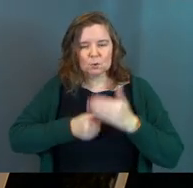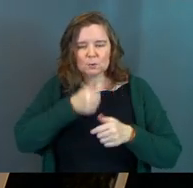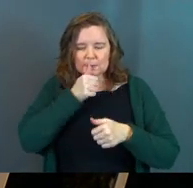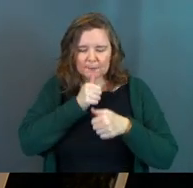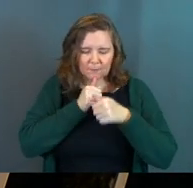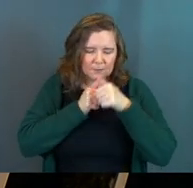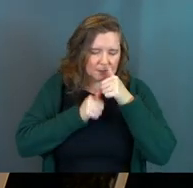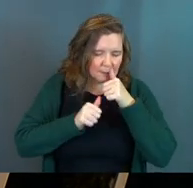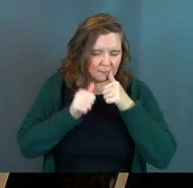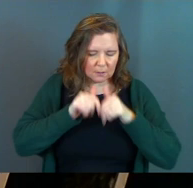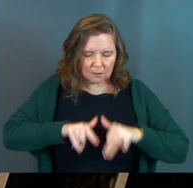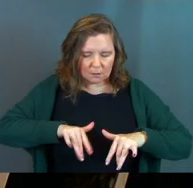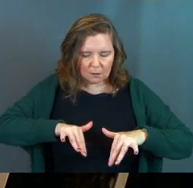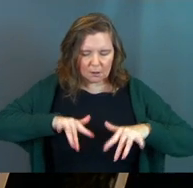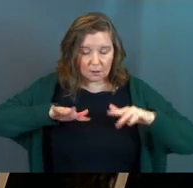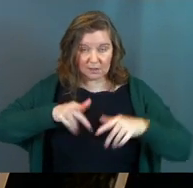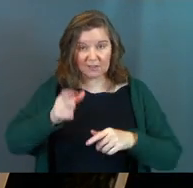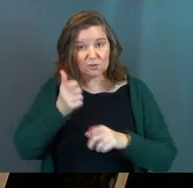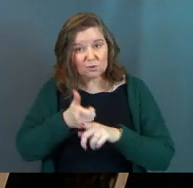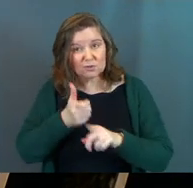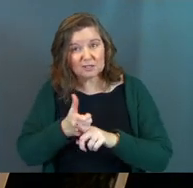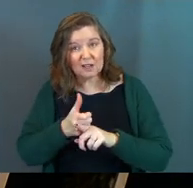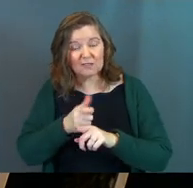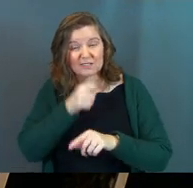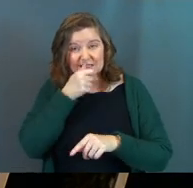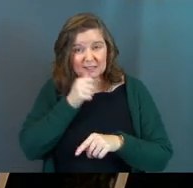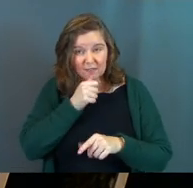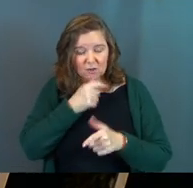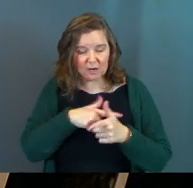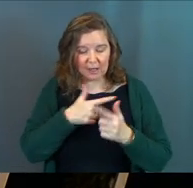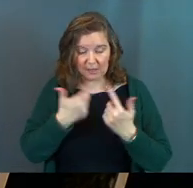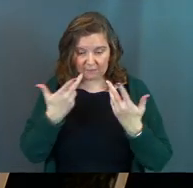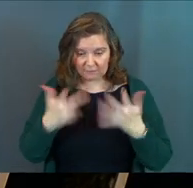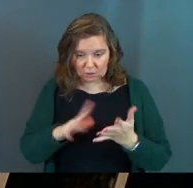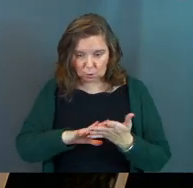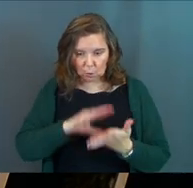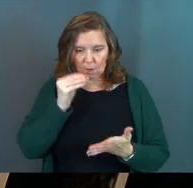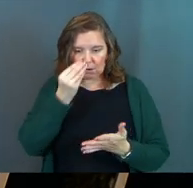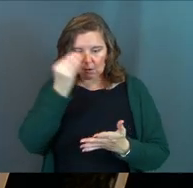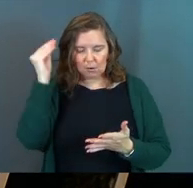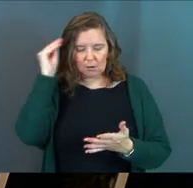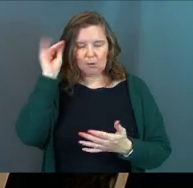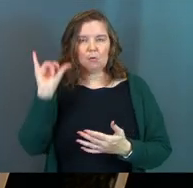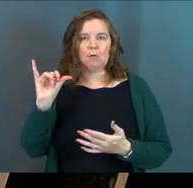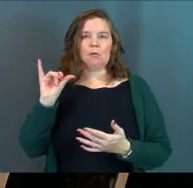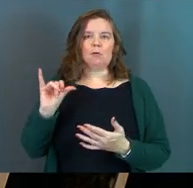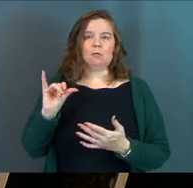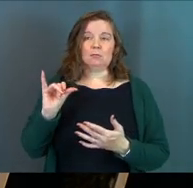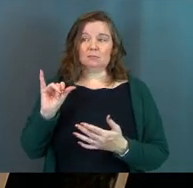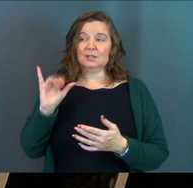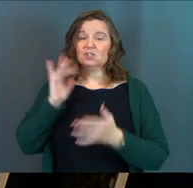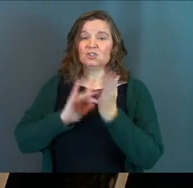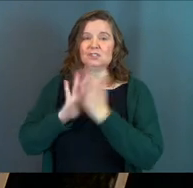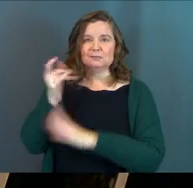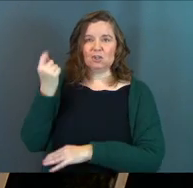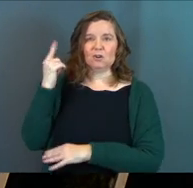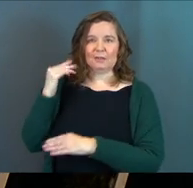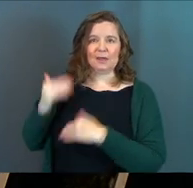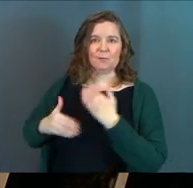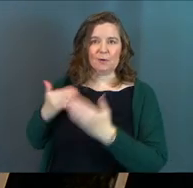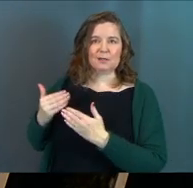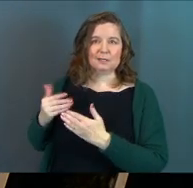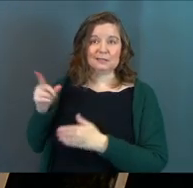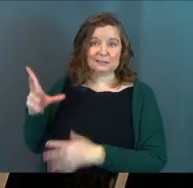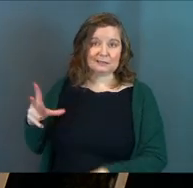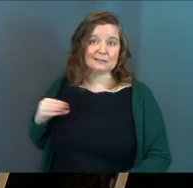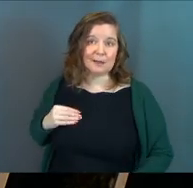suffering. You ever suffer and then learn a good lesson through it? Jesus knew what that process was like. He embraced